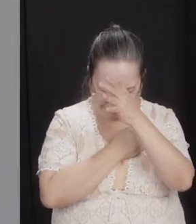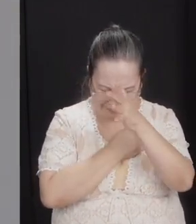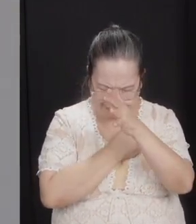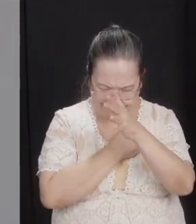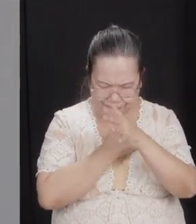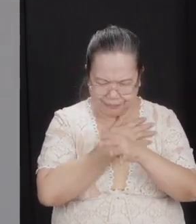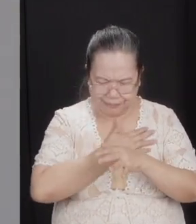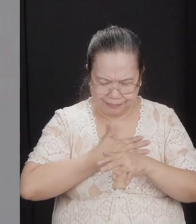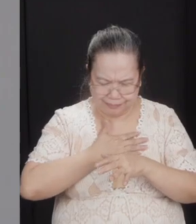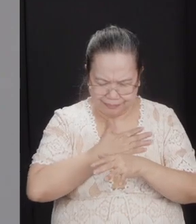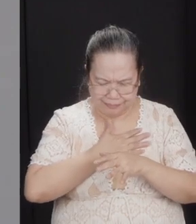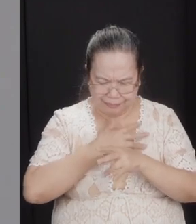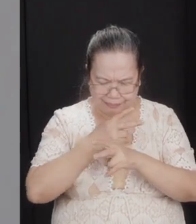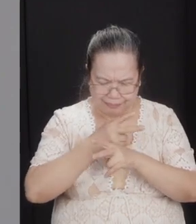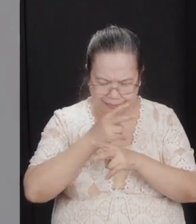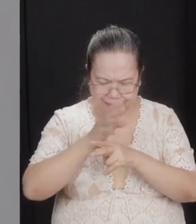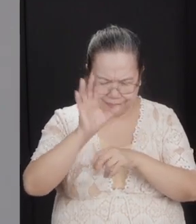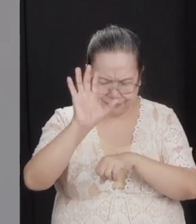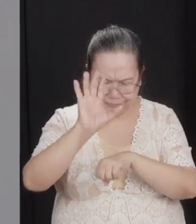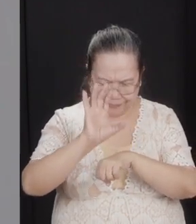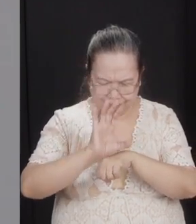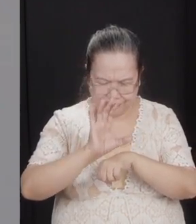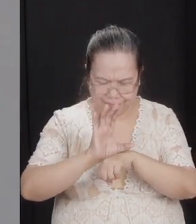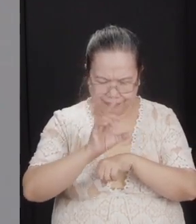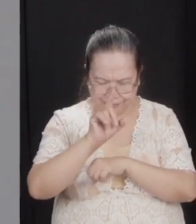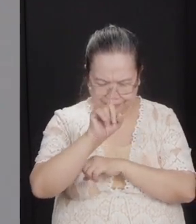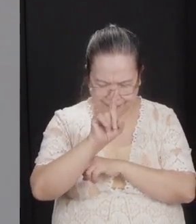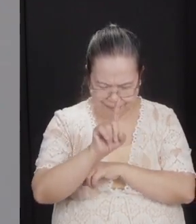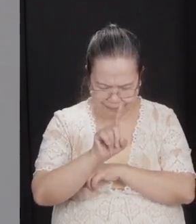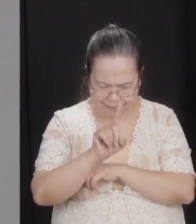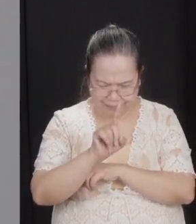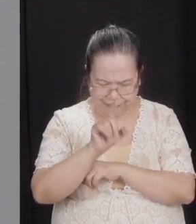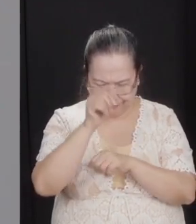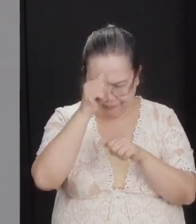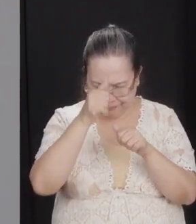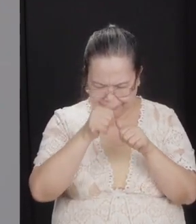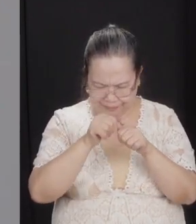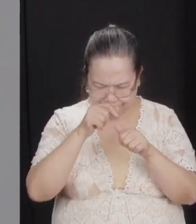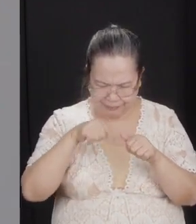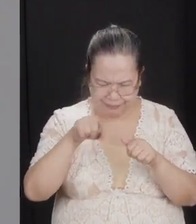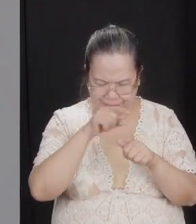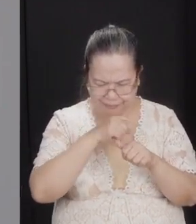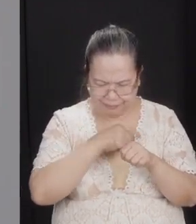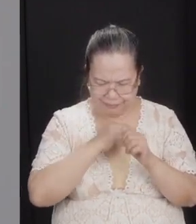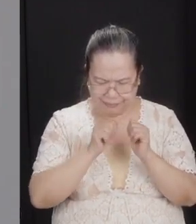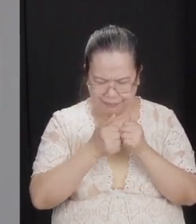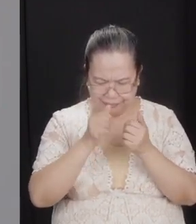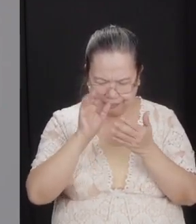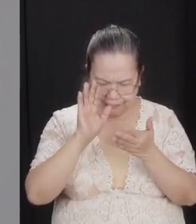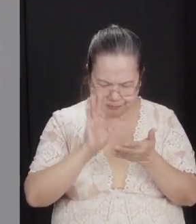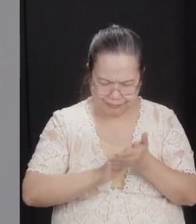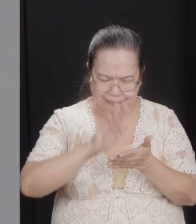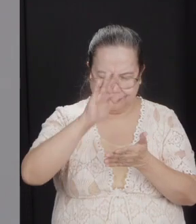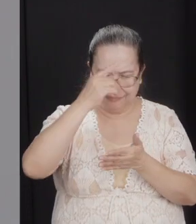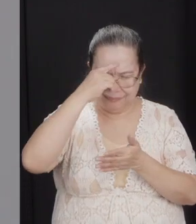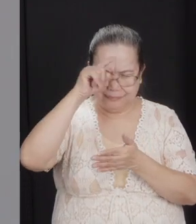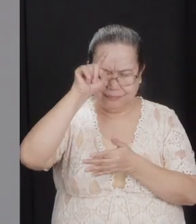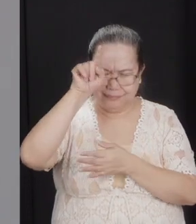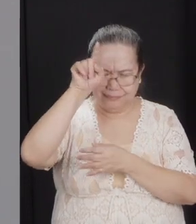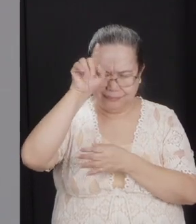But please keep your church one. Remind us always how expensive it was for you